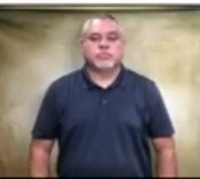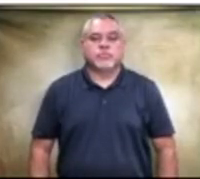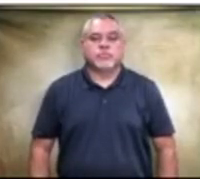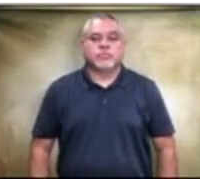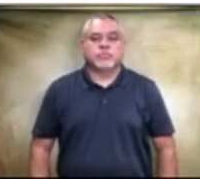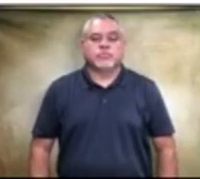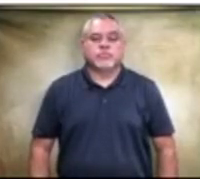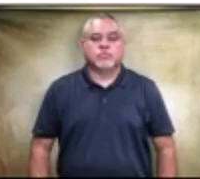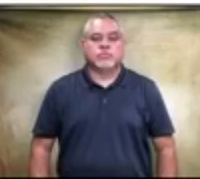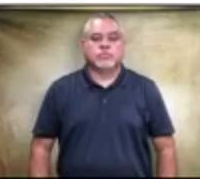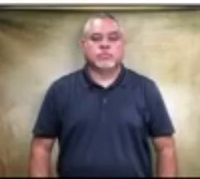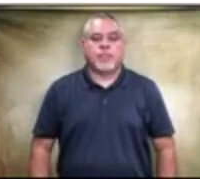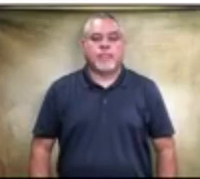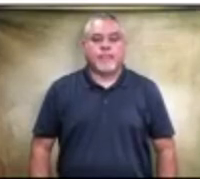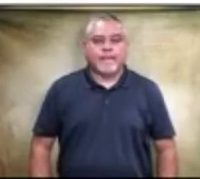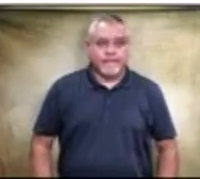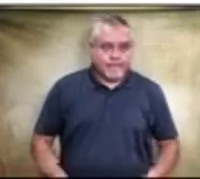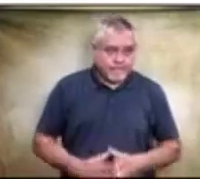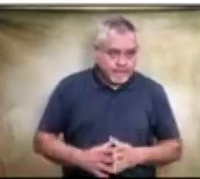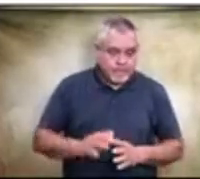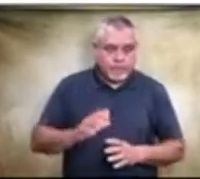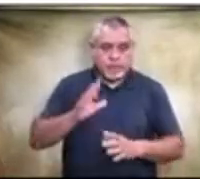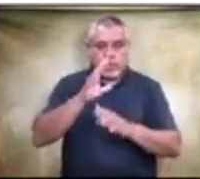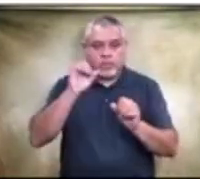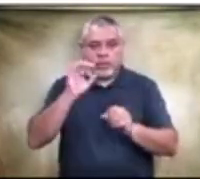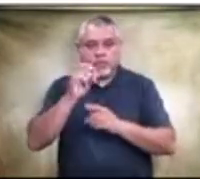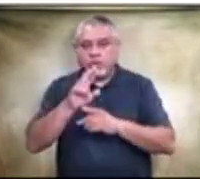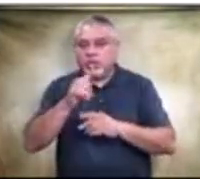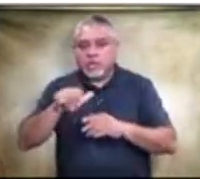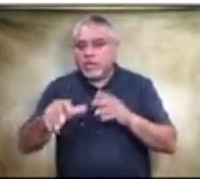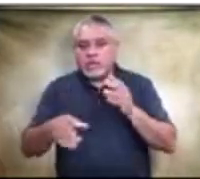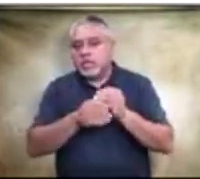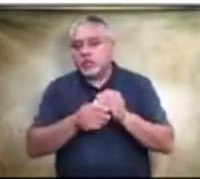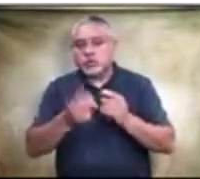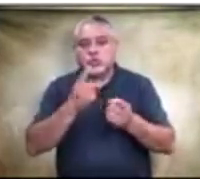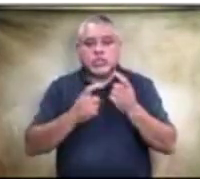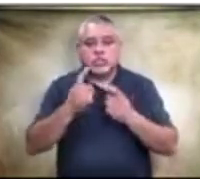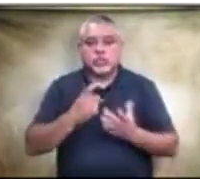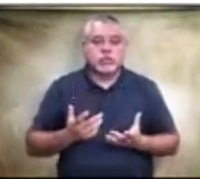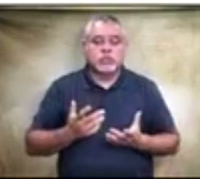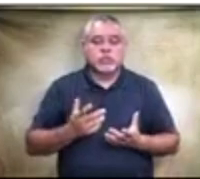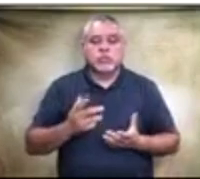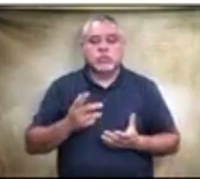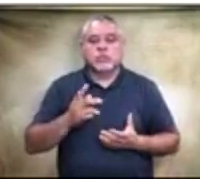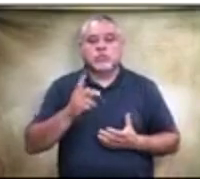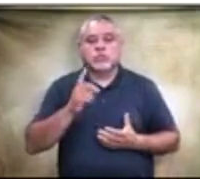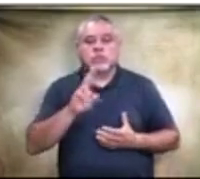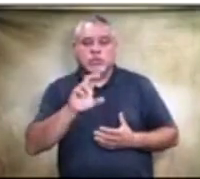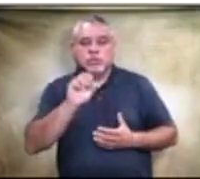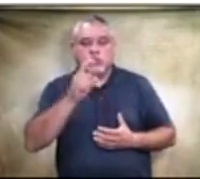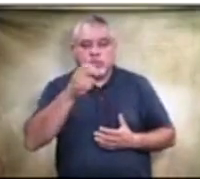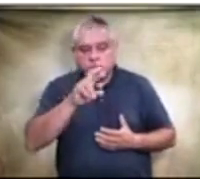Do we have any additional questions? So, Dr. Spencer, so I guess with